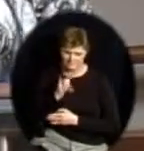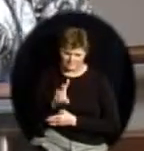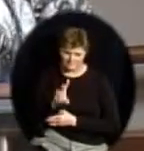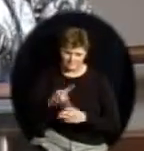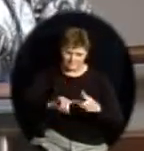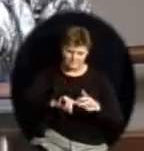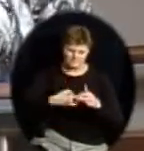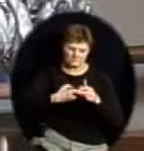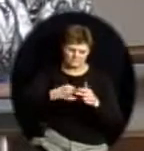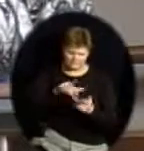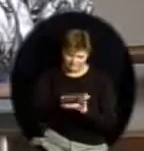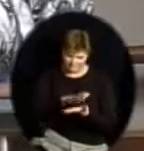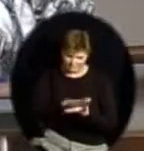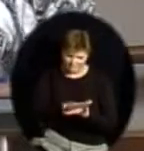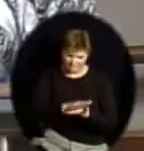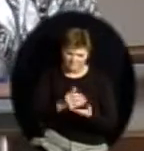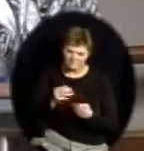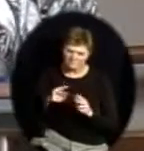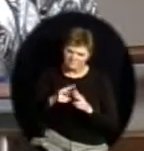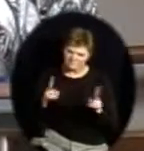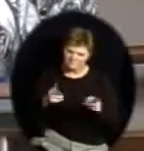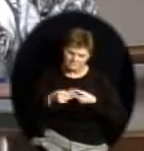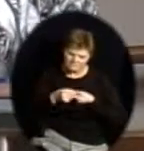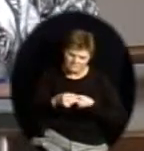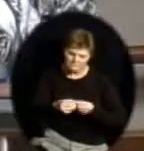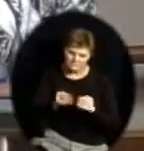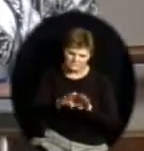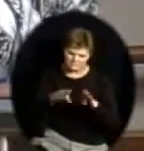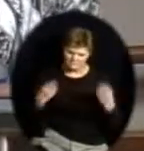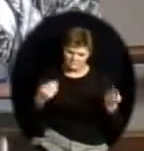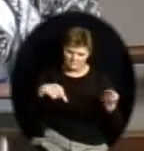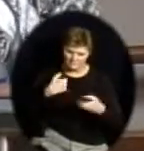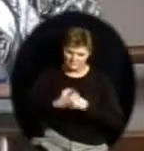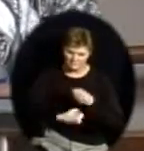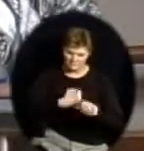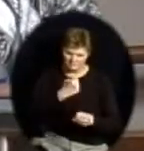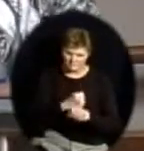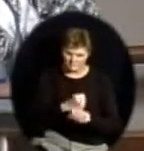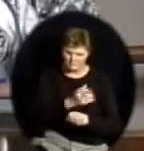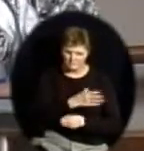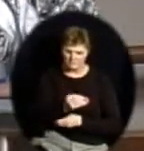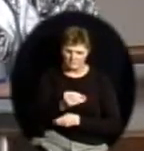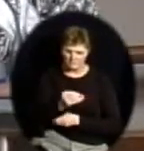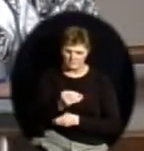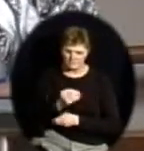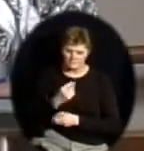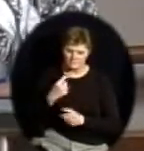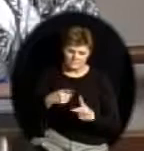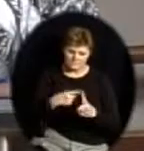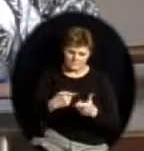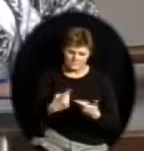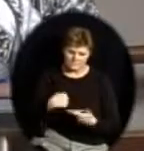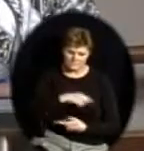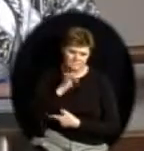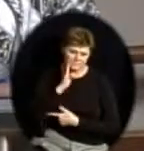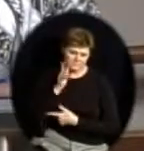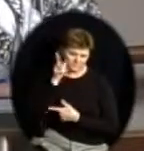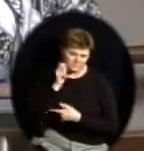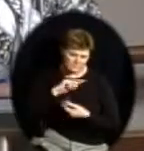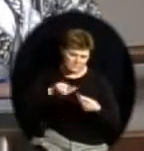you're going to hear more about what it takes to do that. We're going to have an update on our summer school, I'm sorry, summer projects.